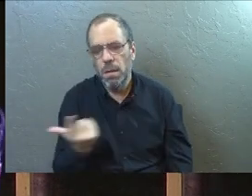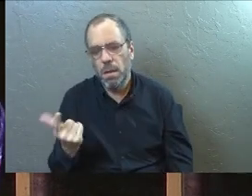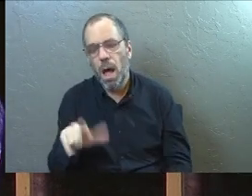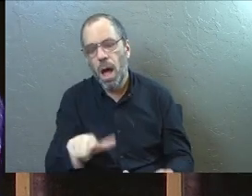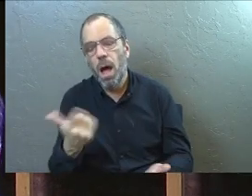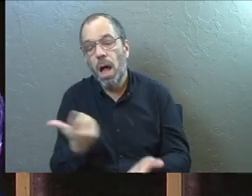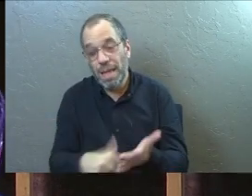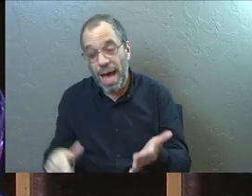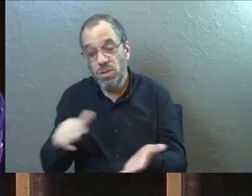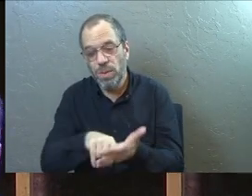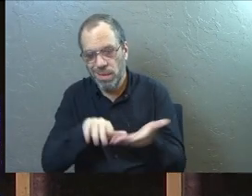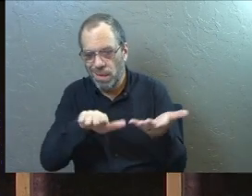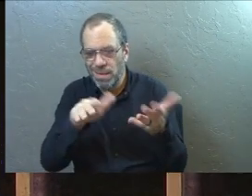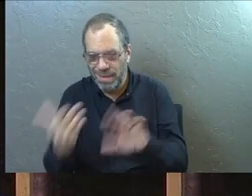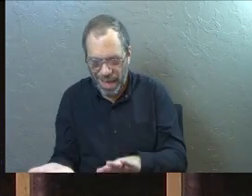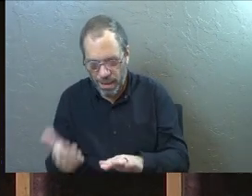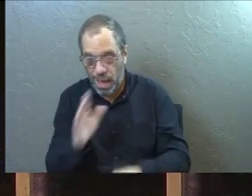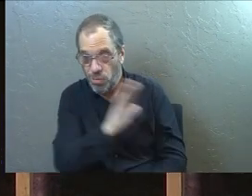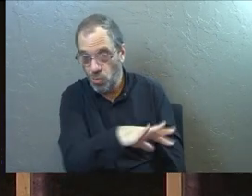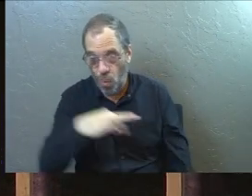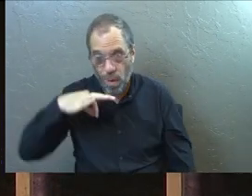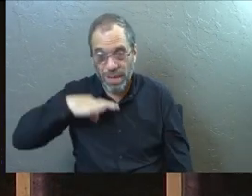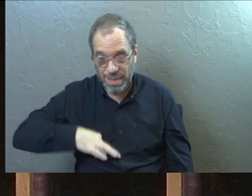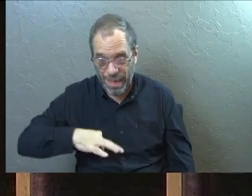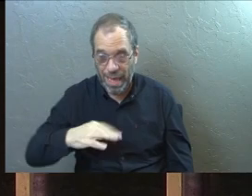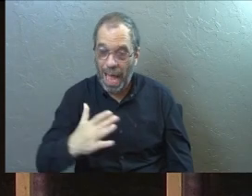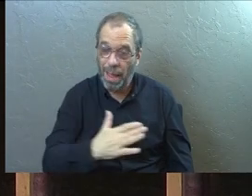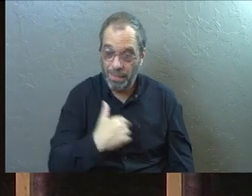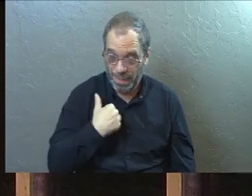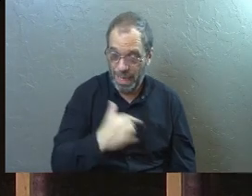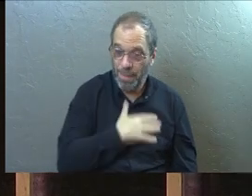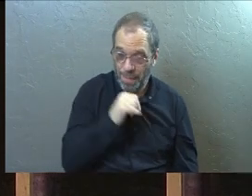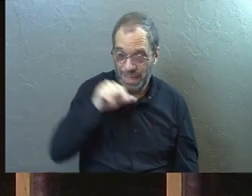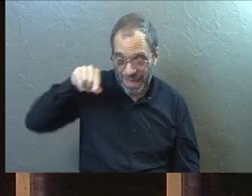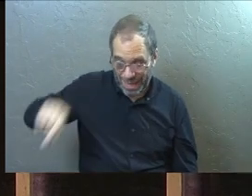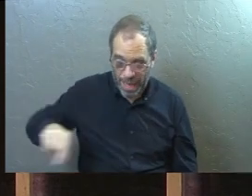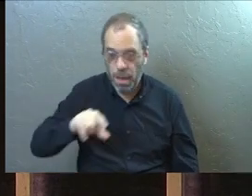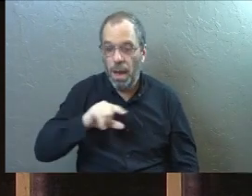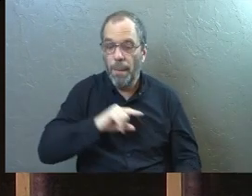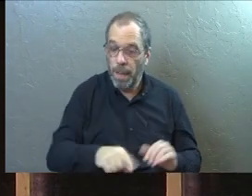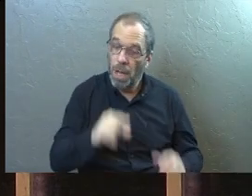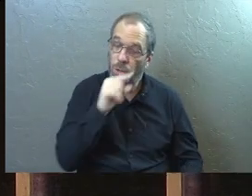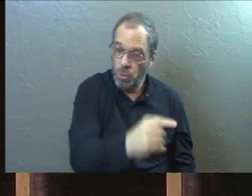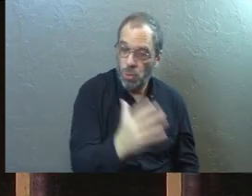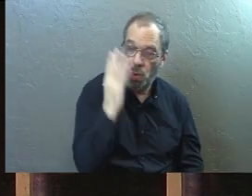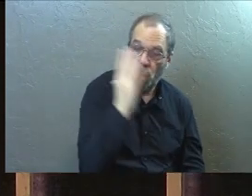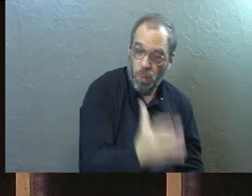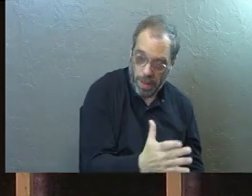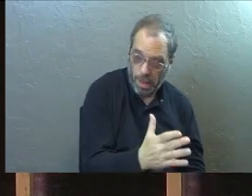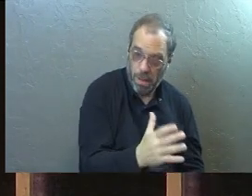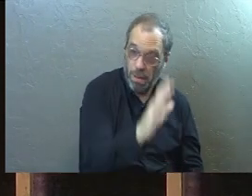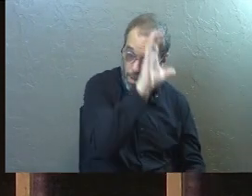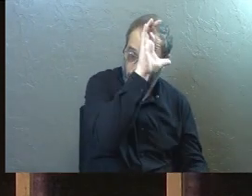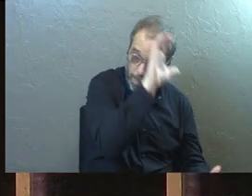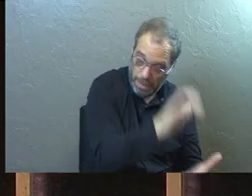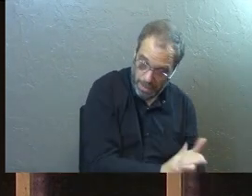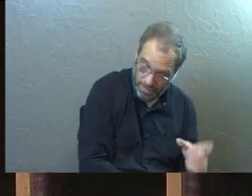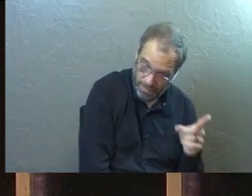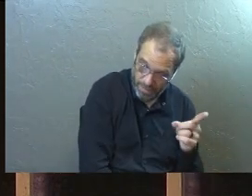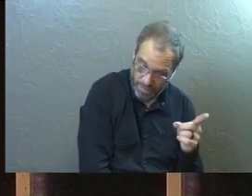Lazarus is dead. And for your sakes, I'm glad I wasn't there. For now, now you will really believe.